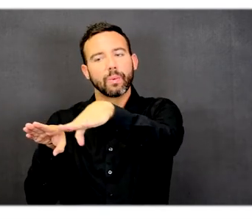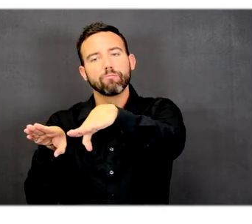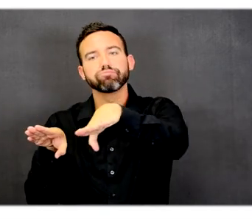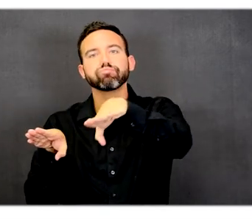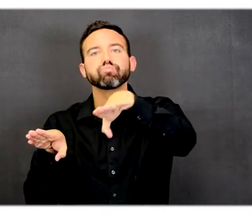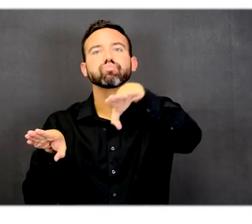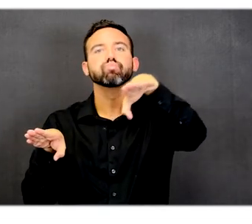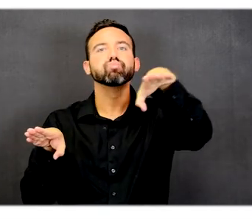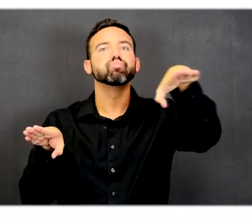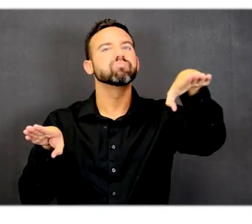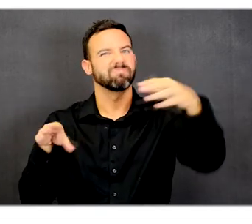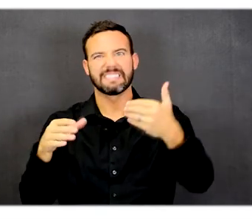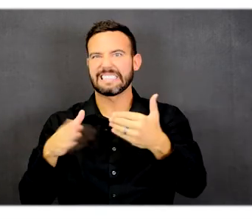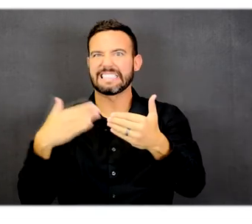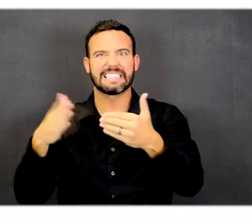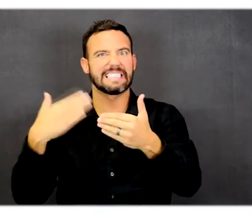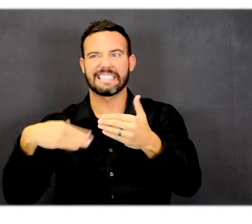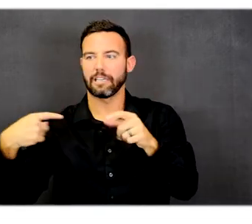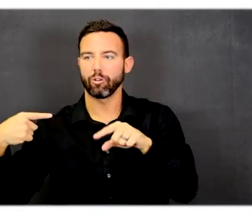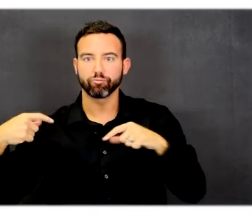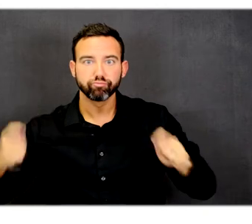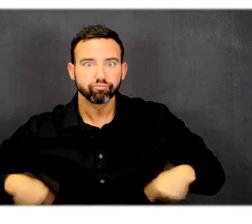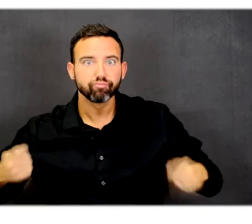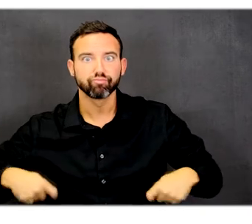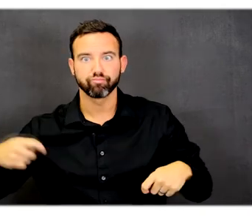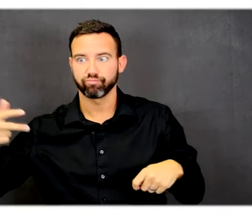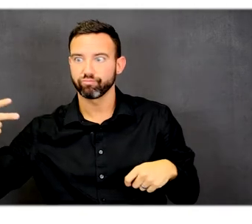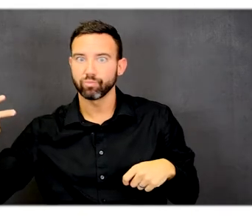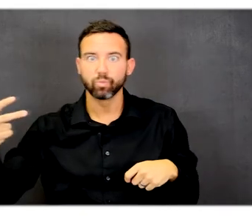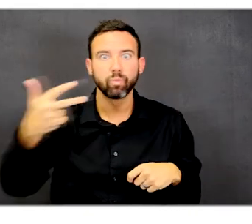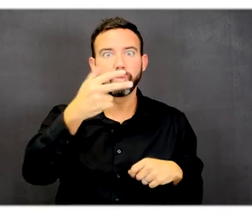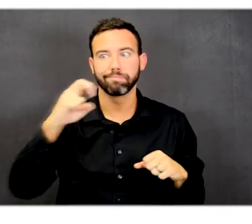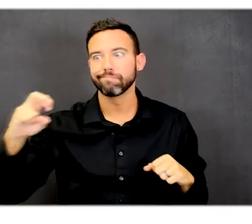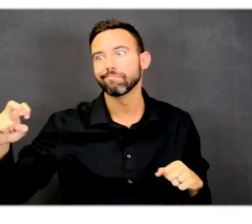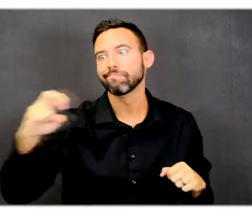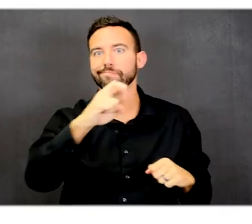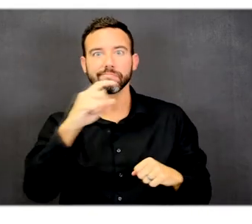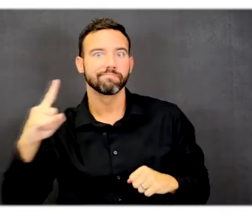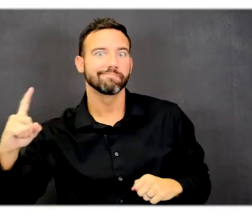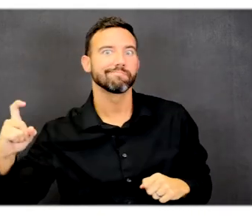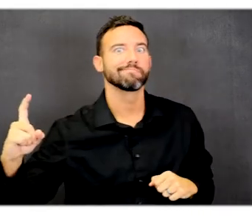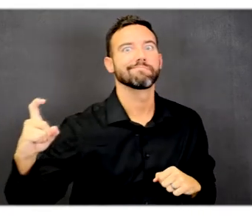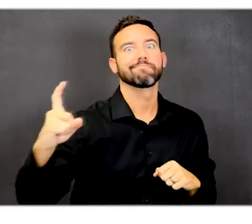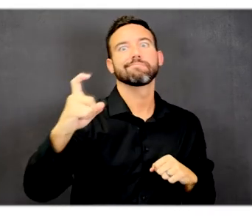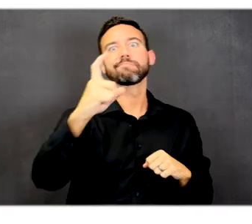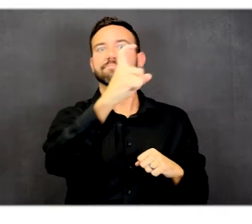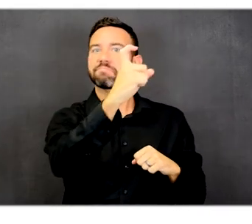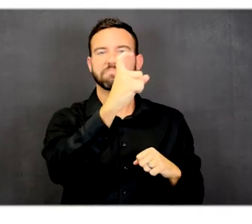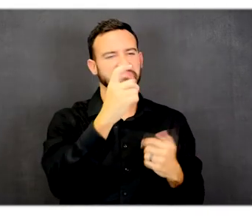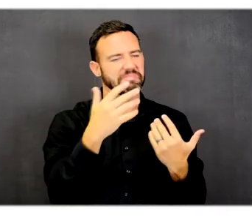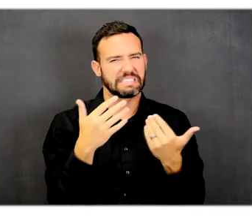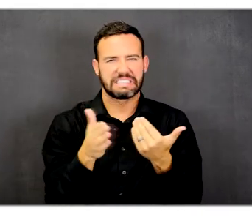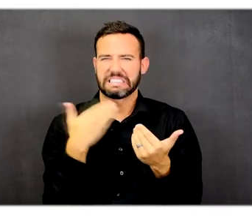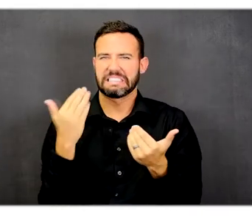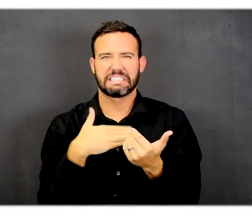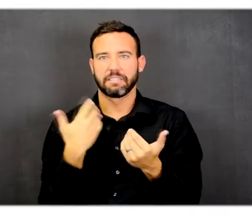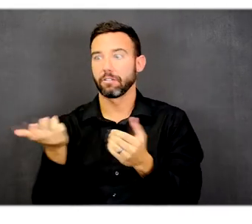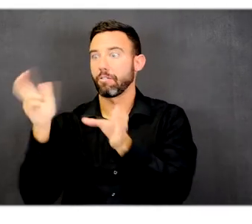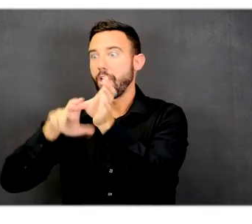and allows for easy access and transition from the building out into the accessible parking area for drop offs.